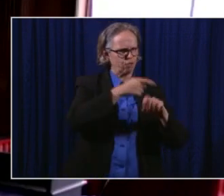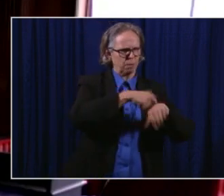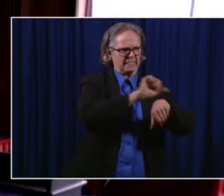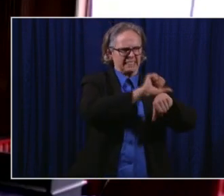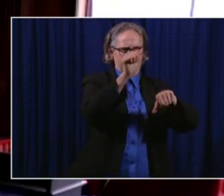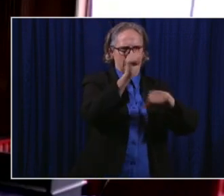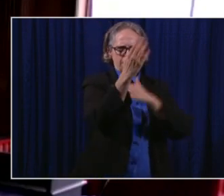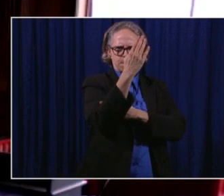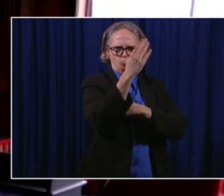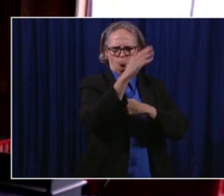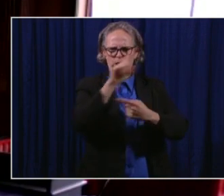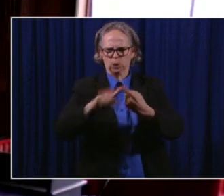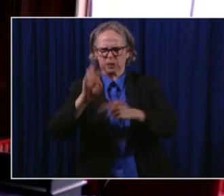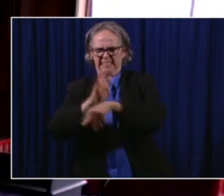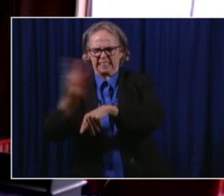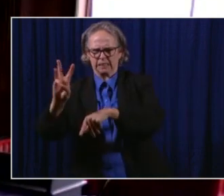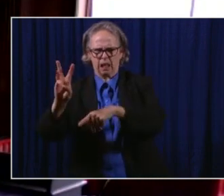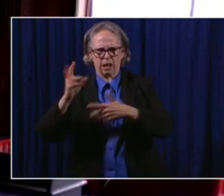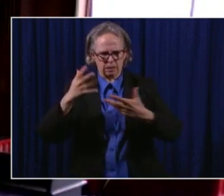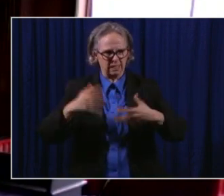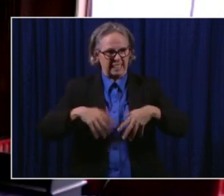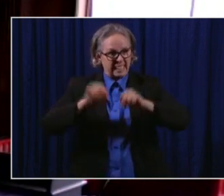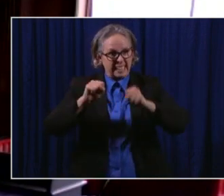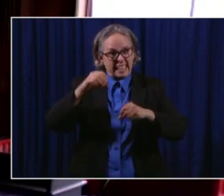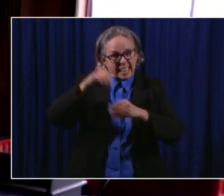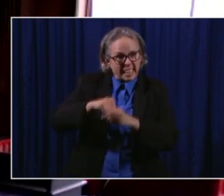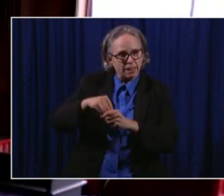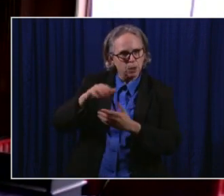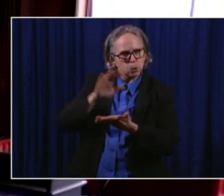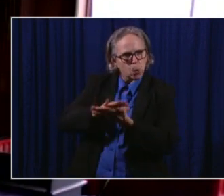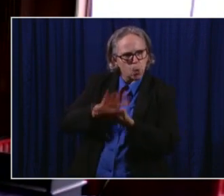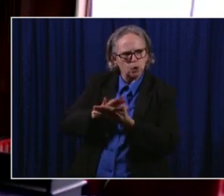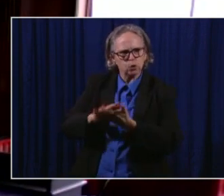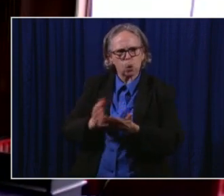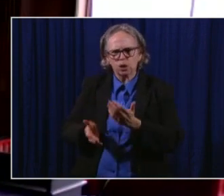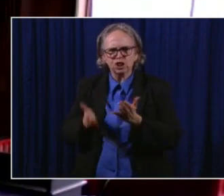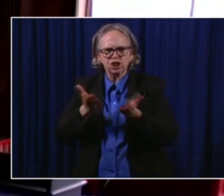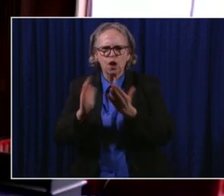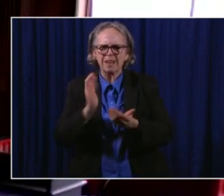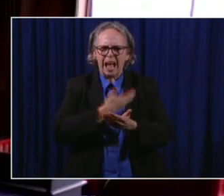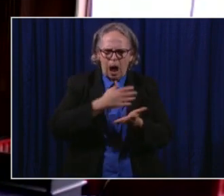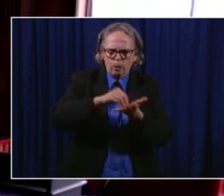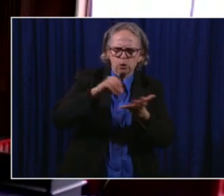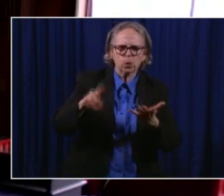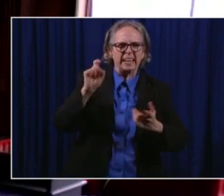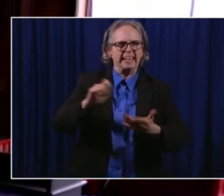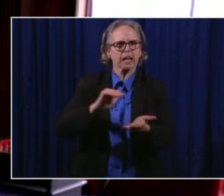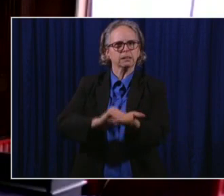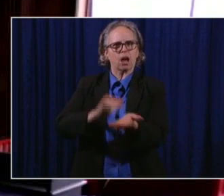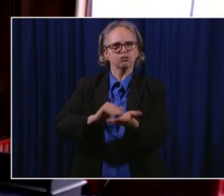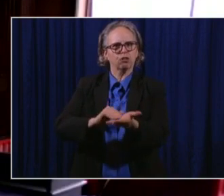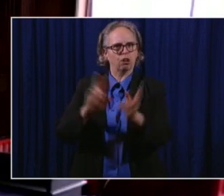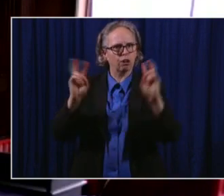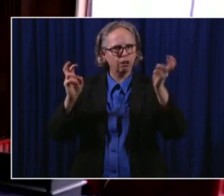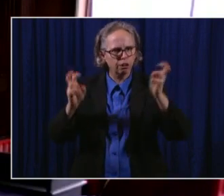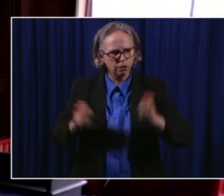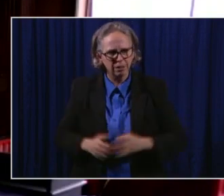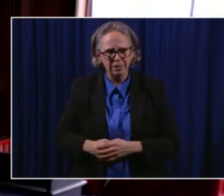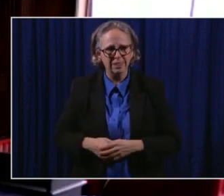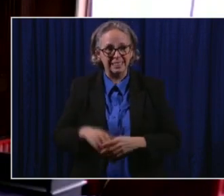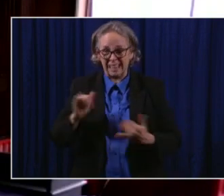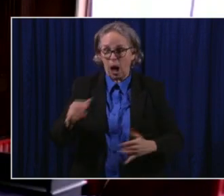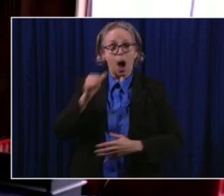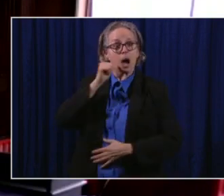scholars and our community as well. And as of yesterday, after our press release came out, we're also going to have vision there as well. So Dr.